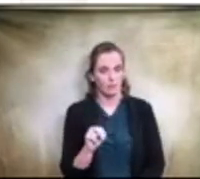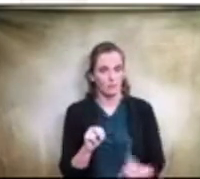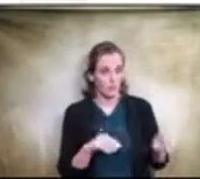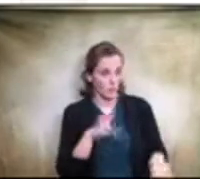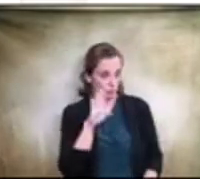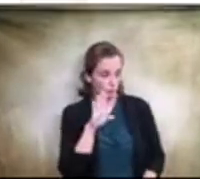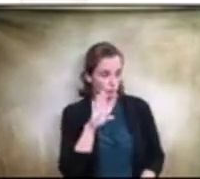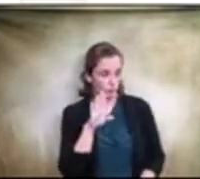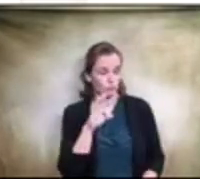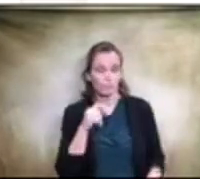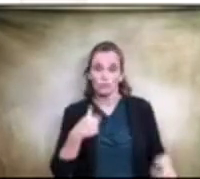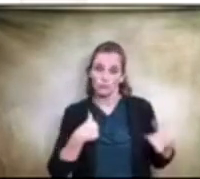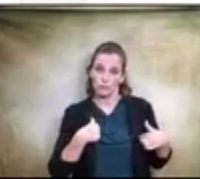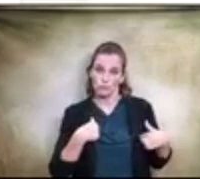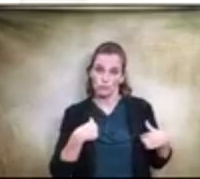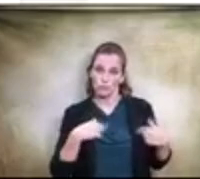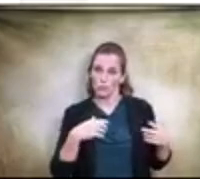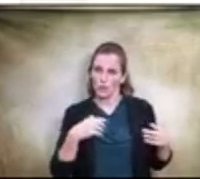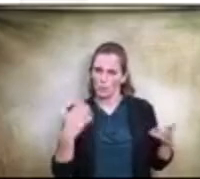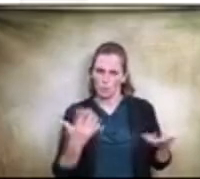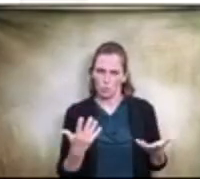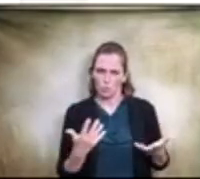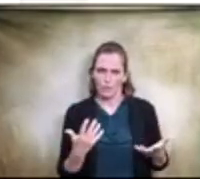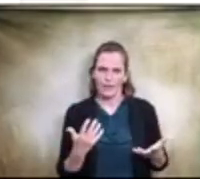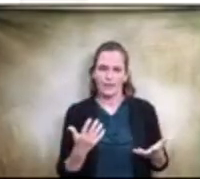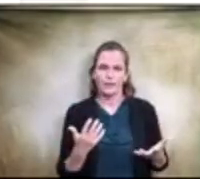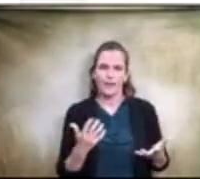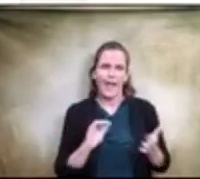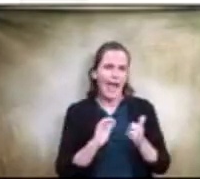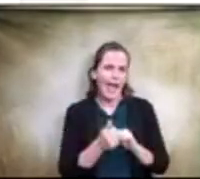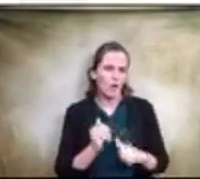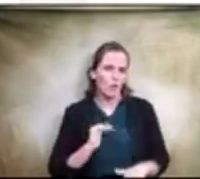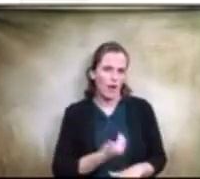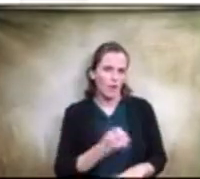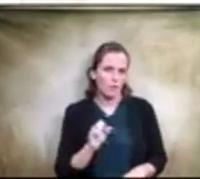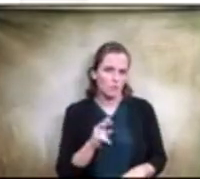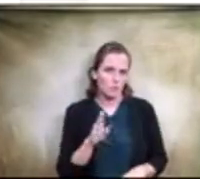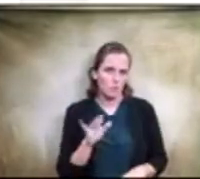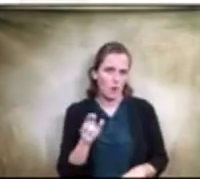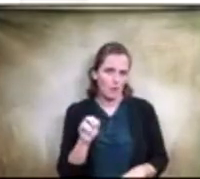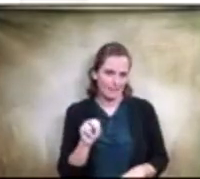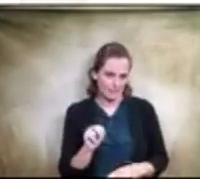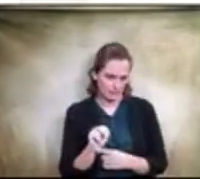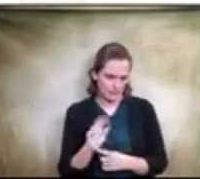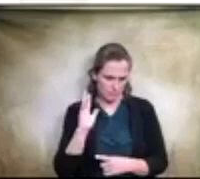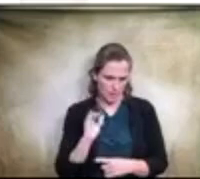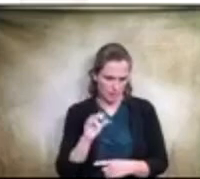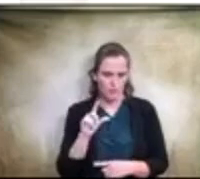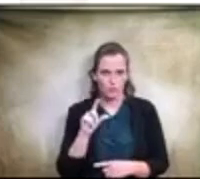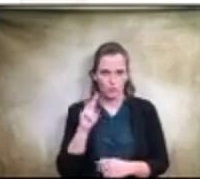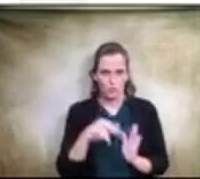i would like to know the condition of our suburbans that we purchased back in i believe was it 2014 um